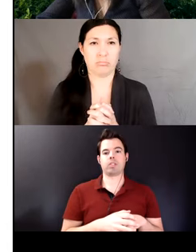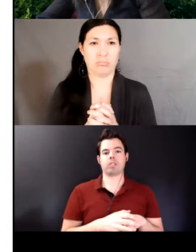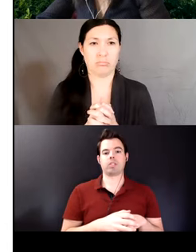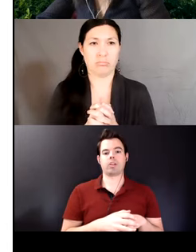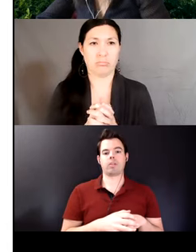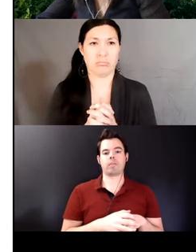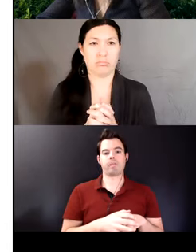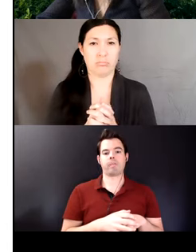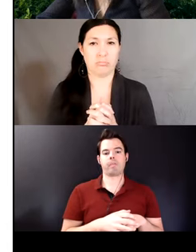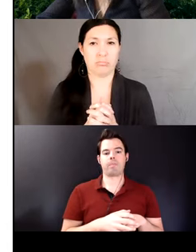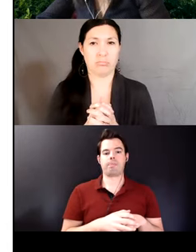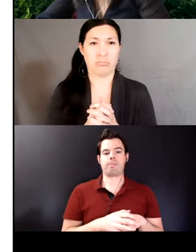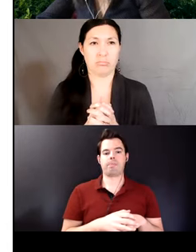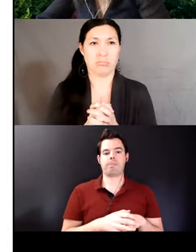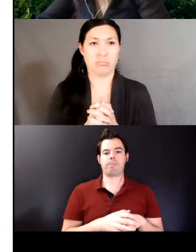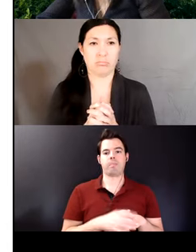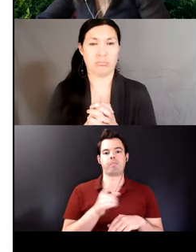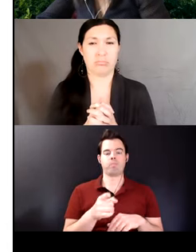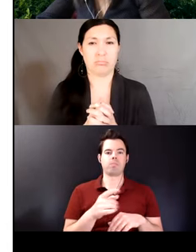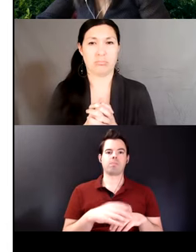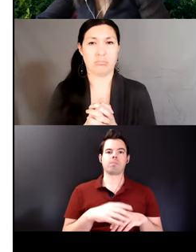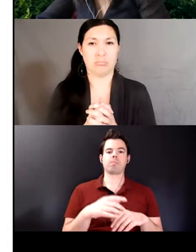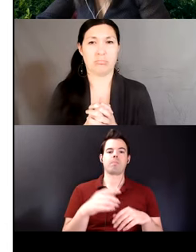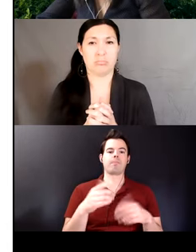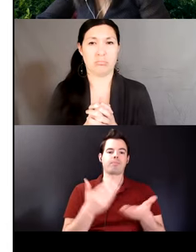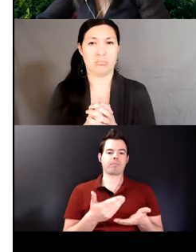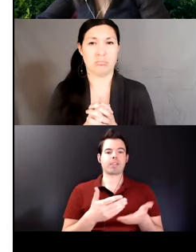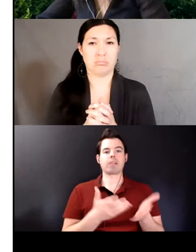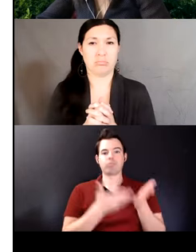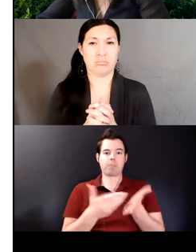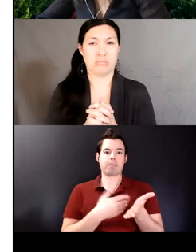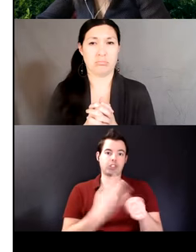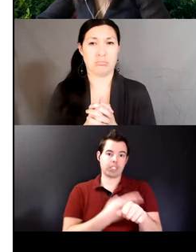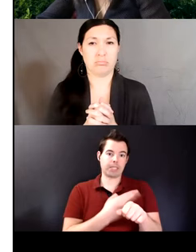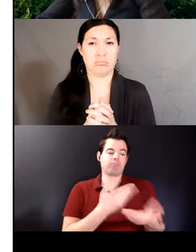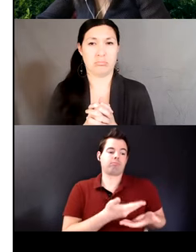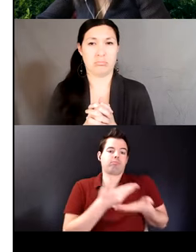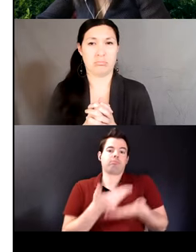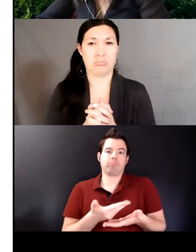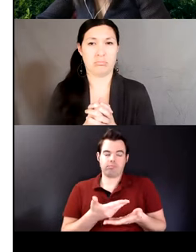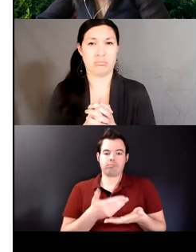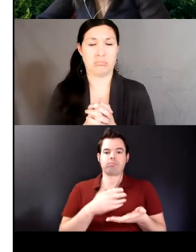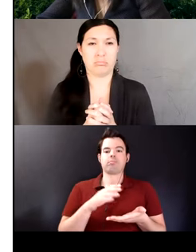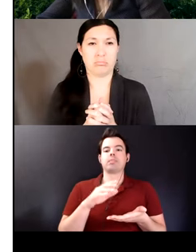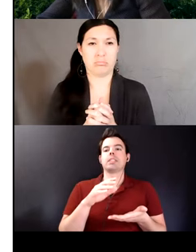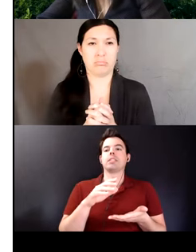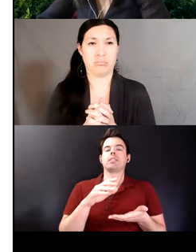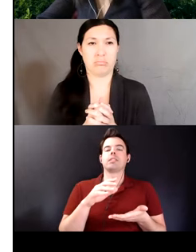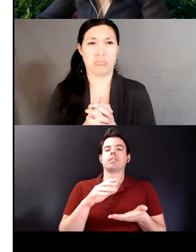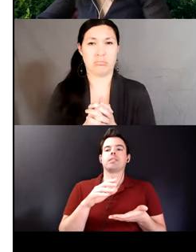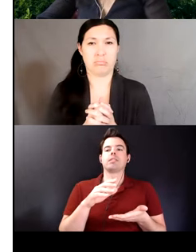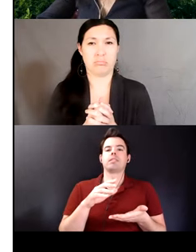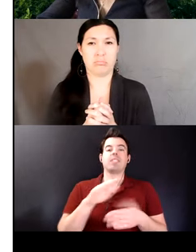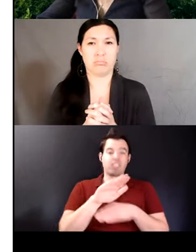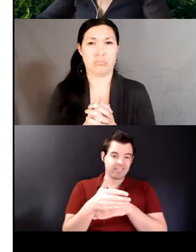there i brought my ship carrying by hand that night the fox took it away the